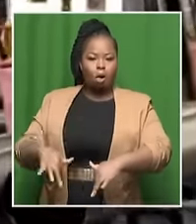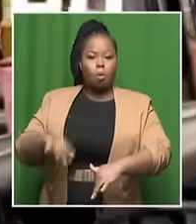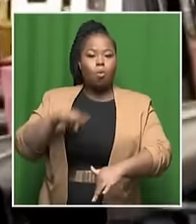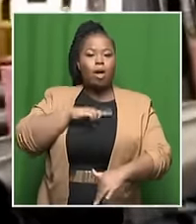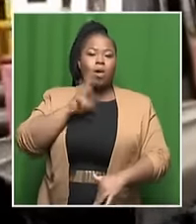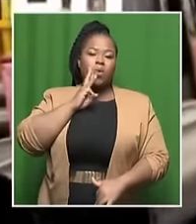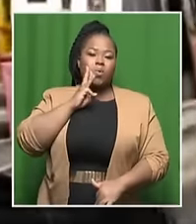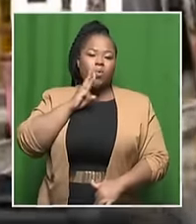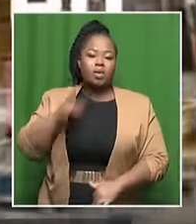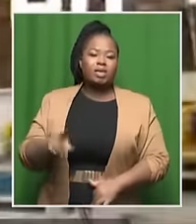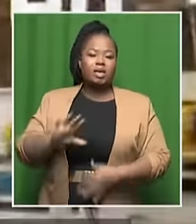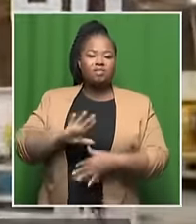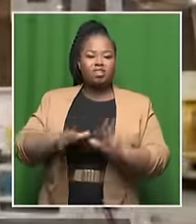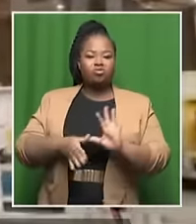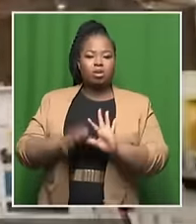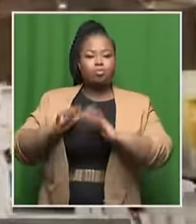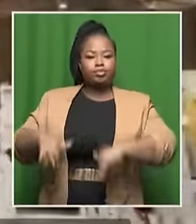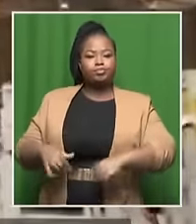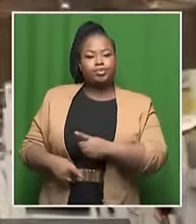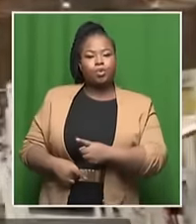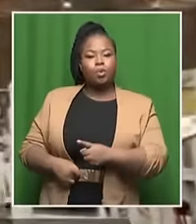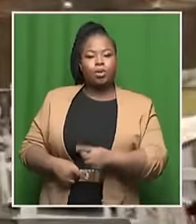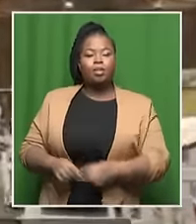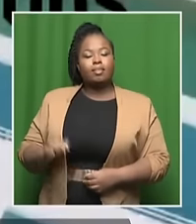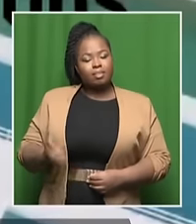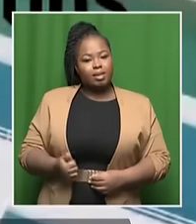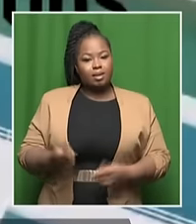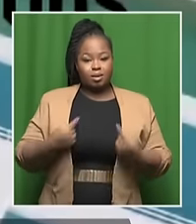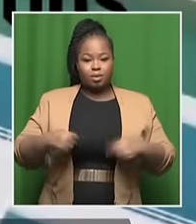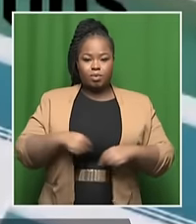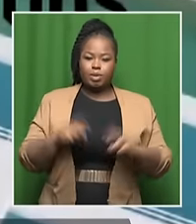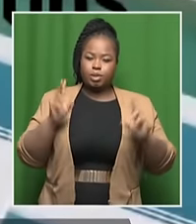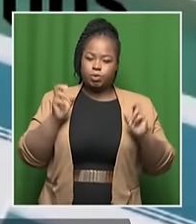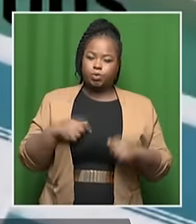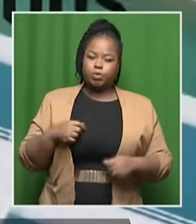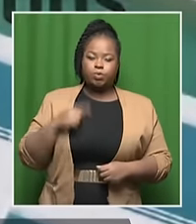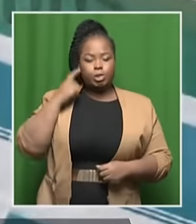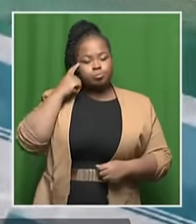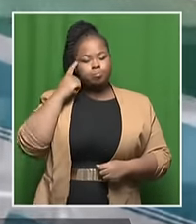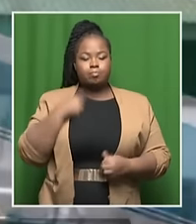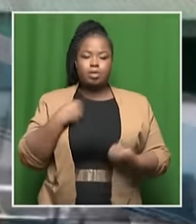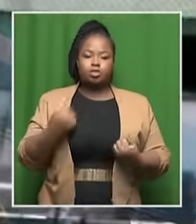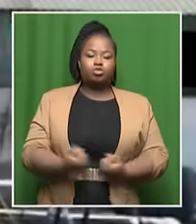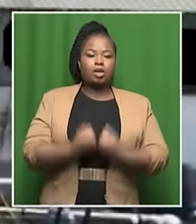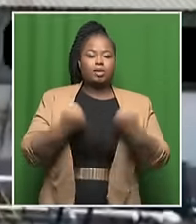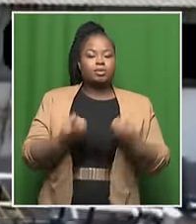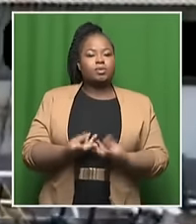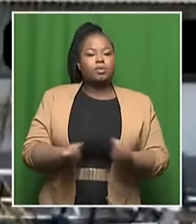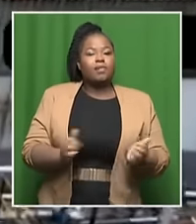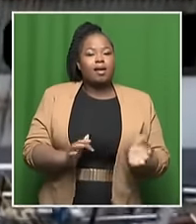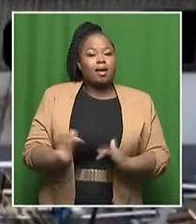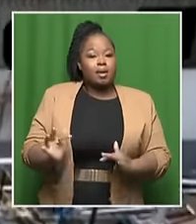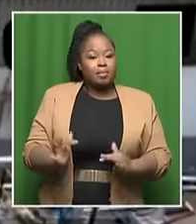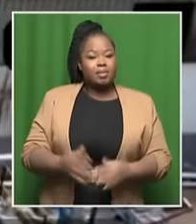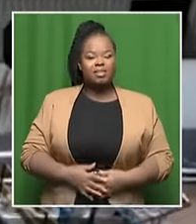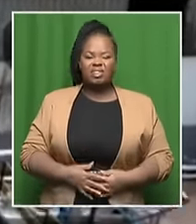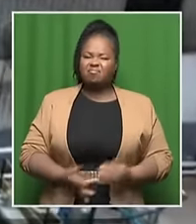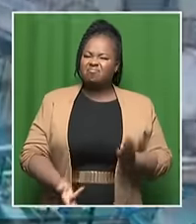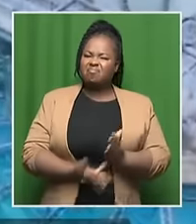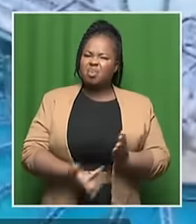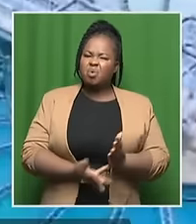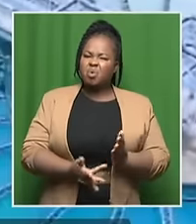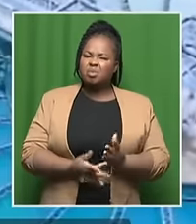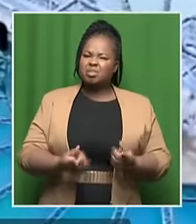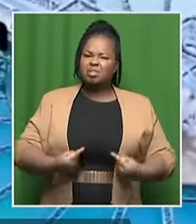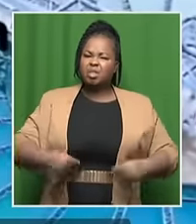infrastructure. So our thinking is, how do we then address those developmental challenges that we have? What kind of technologies